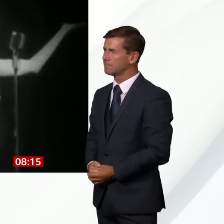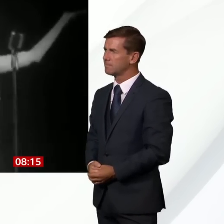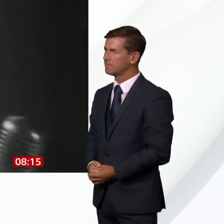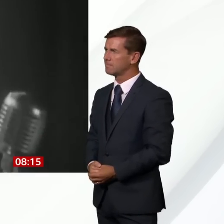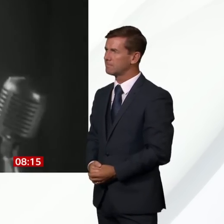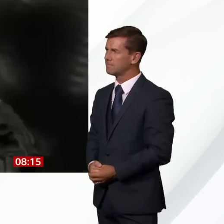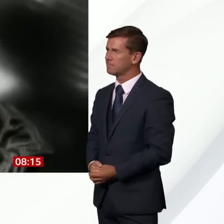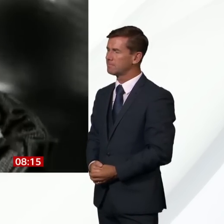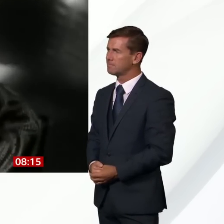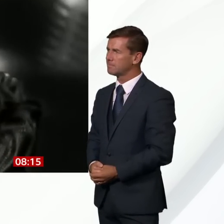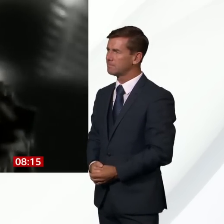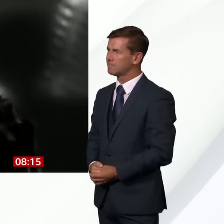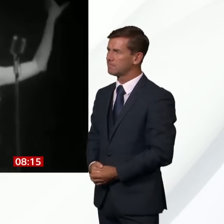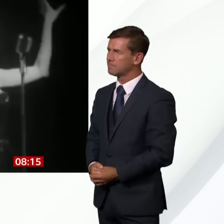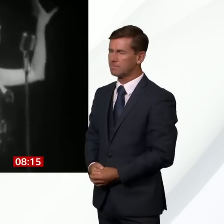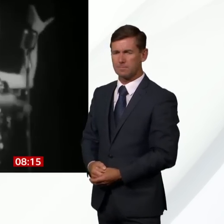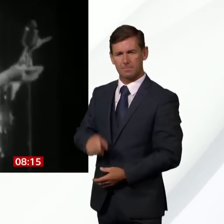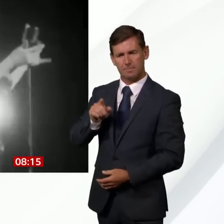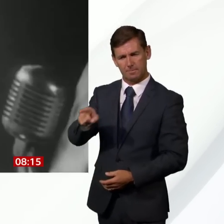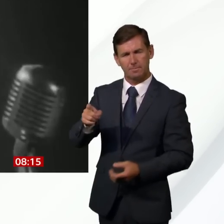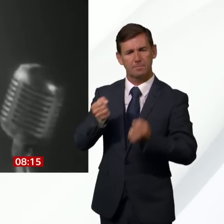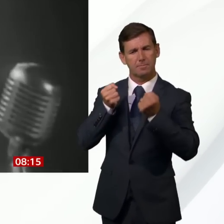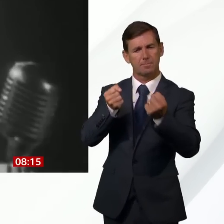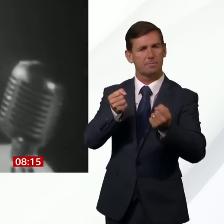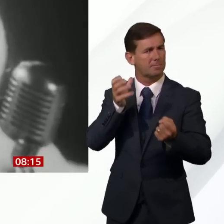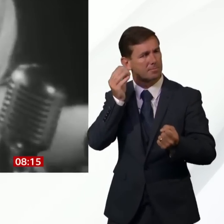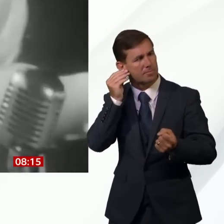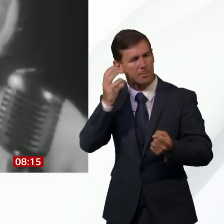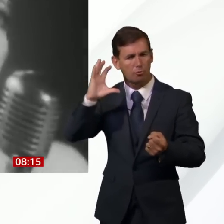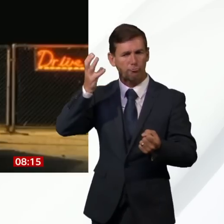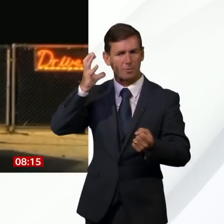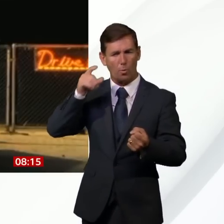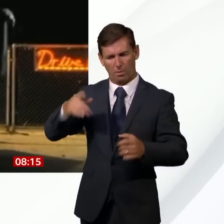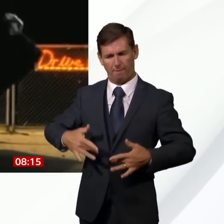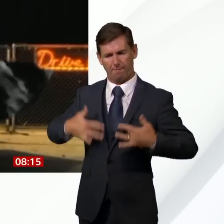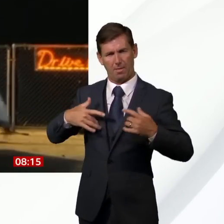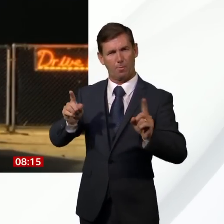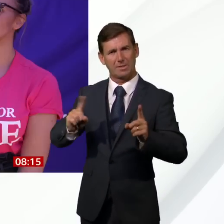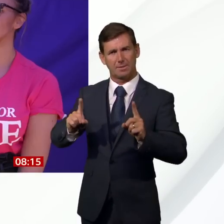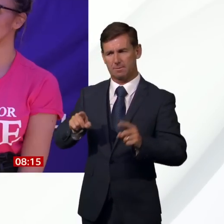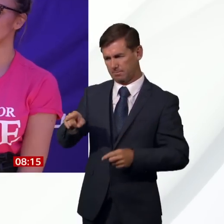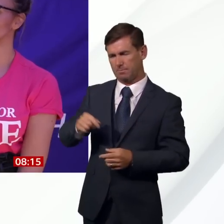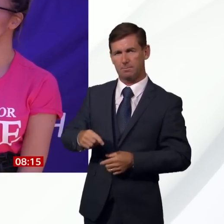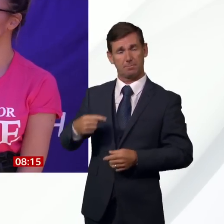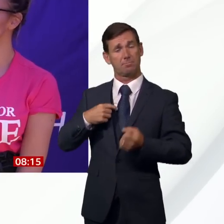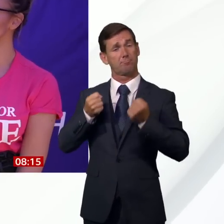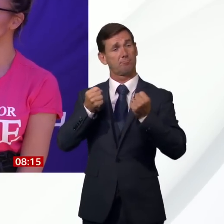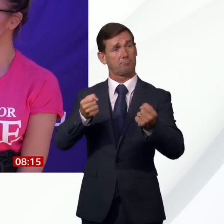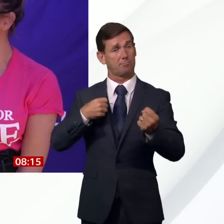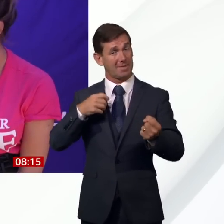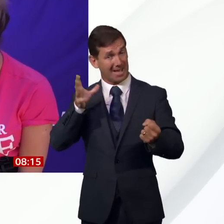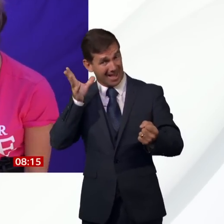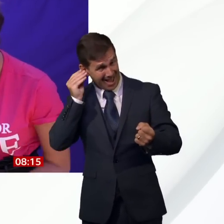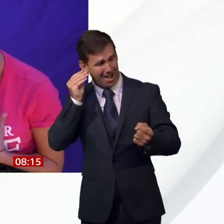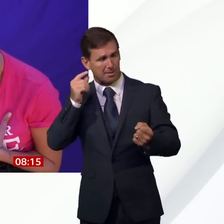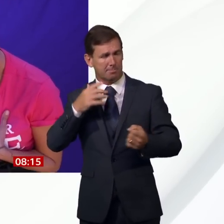What's it like when you're here on the radio now? It's sad still. It's still really, really sad. triggering to be honest. That I was like, even hearing you talking about it,